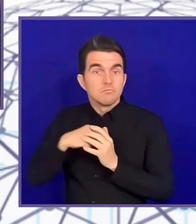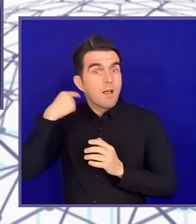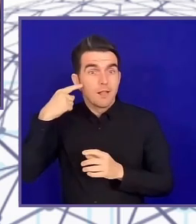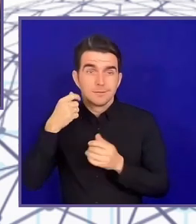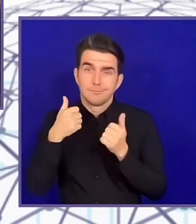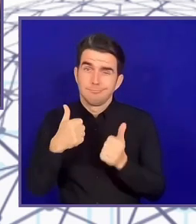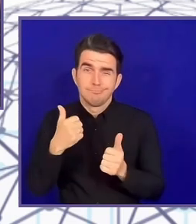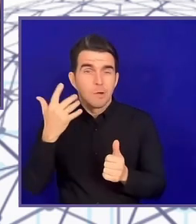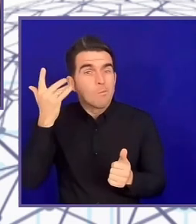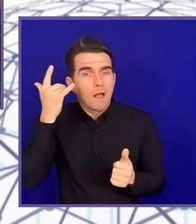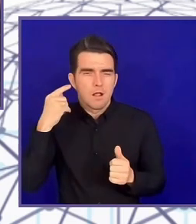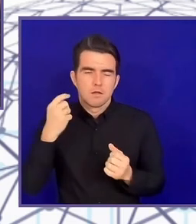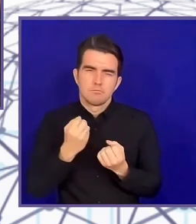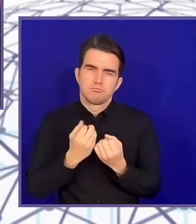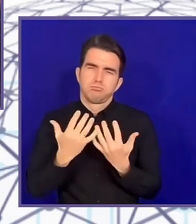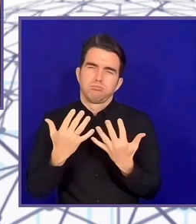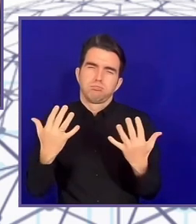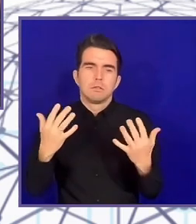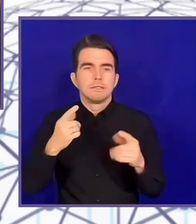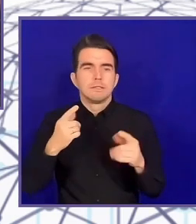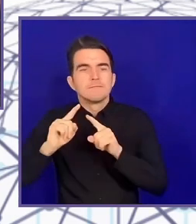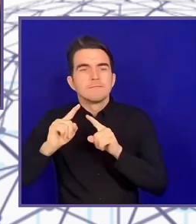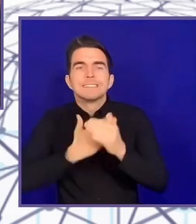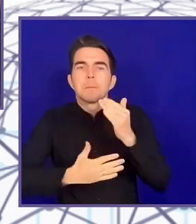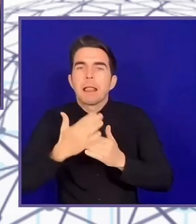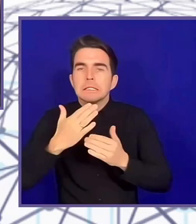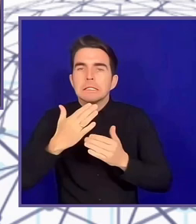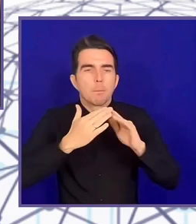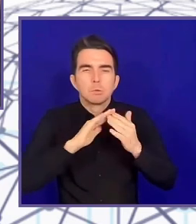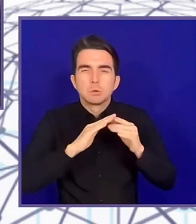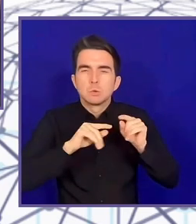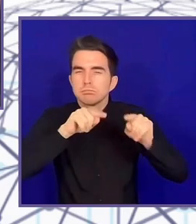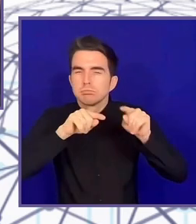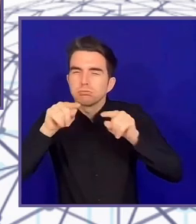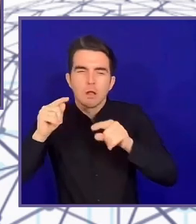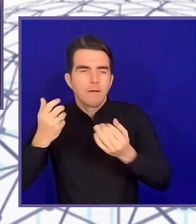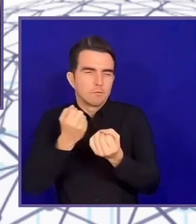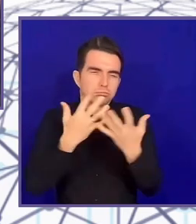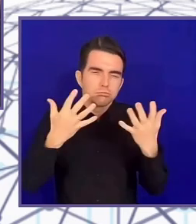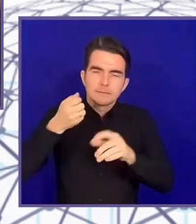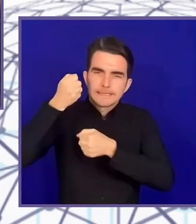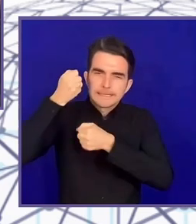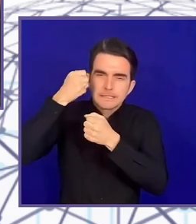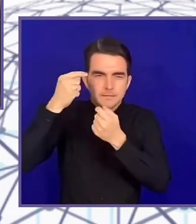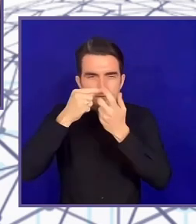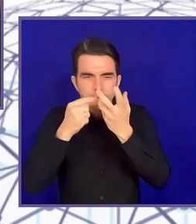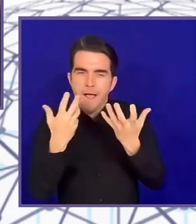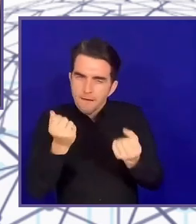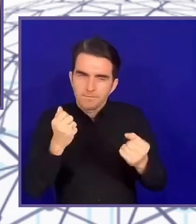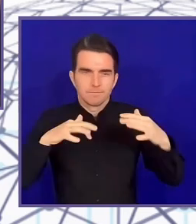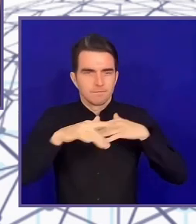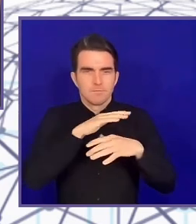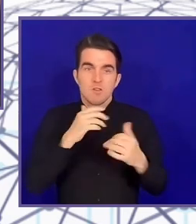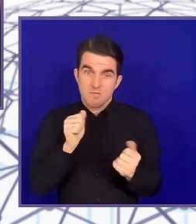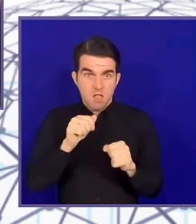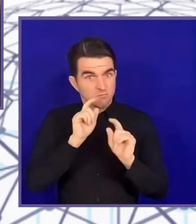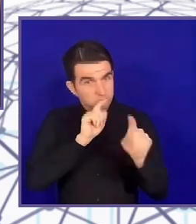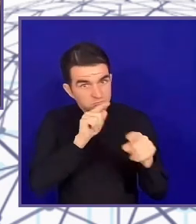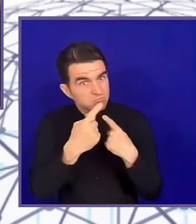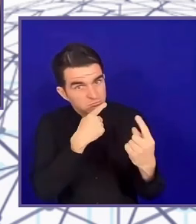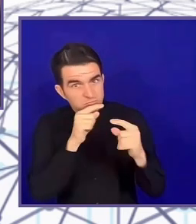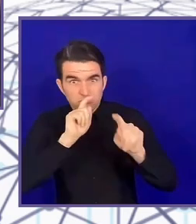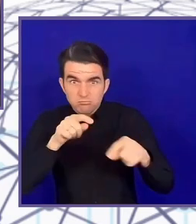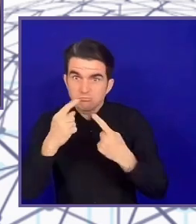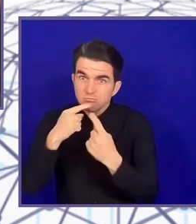Sadly, I live in Italy where there's nothing like that. I come to UK after. Yeah, every country